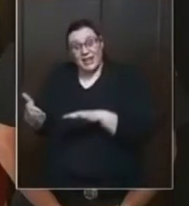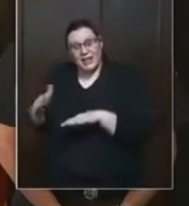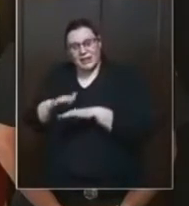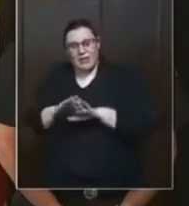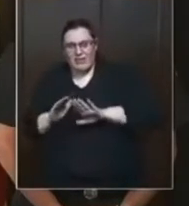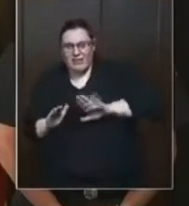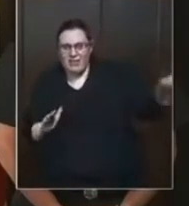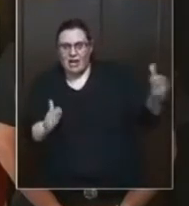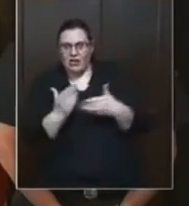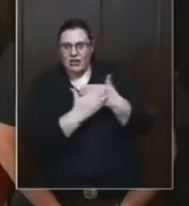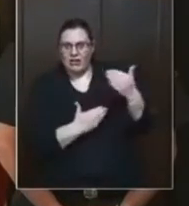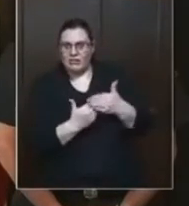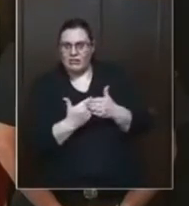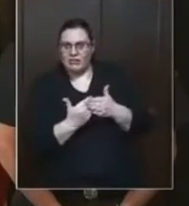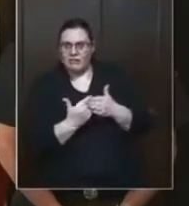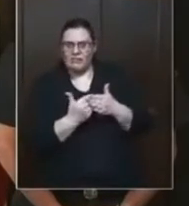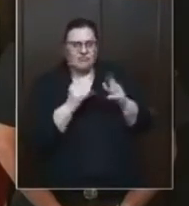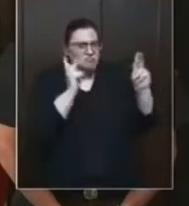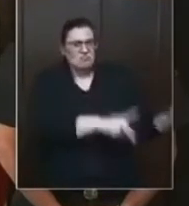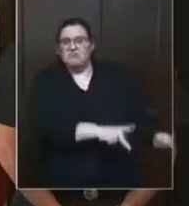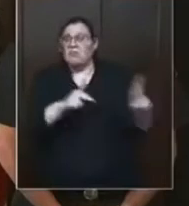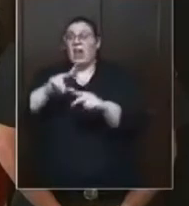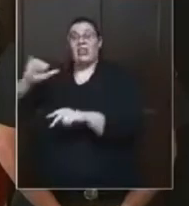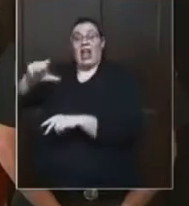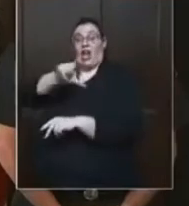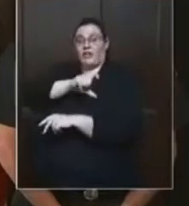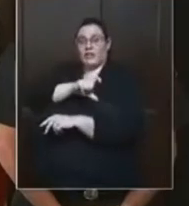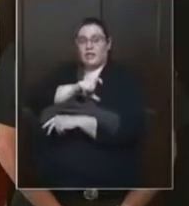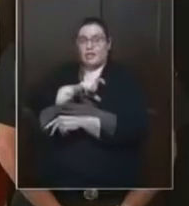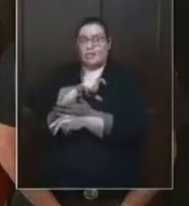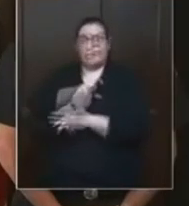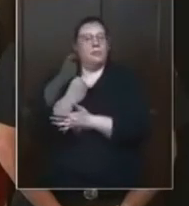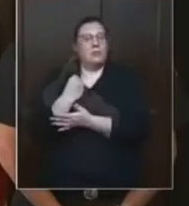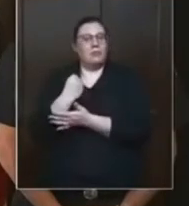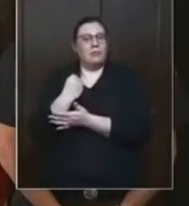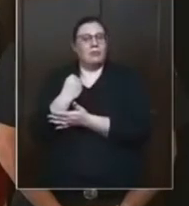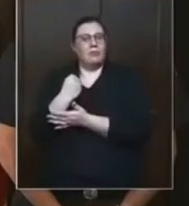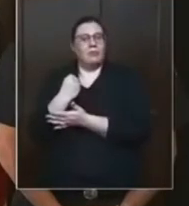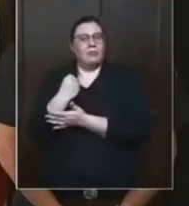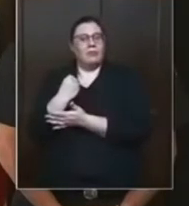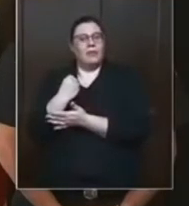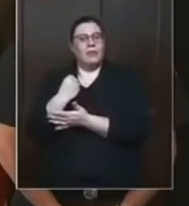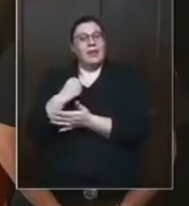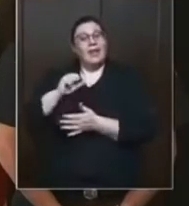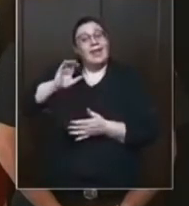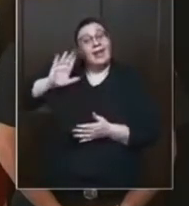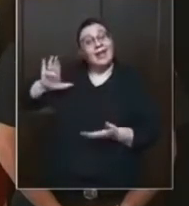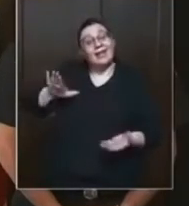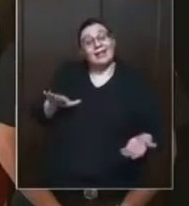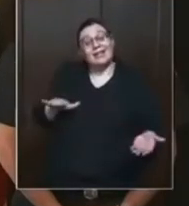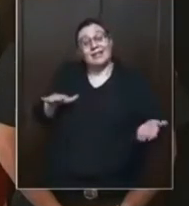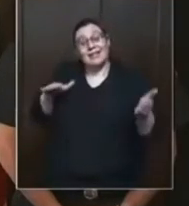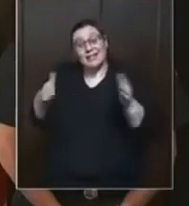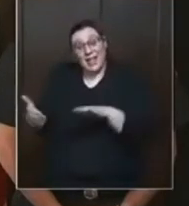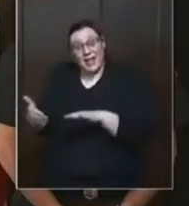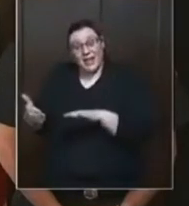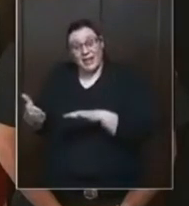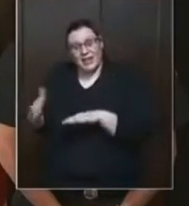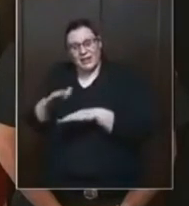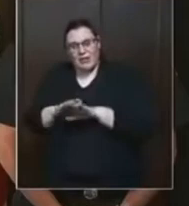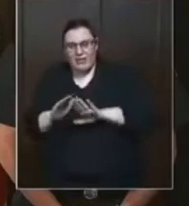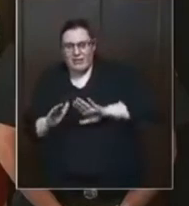her iniquities, all your sins, everything that you do wrong against our people. Verse 6, reward her